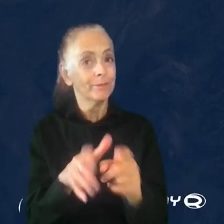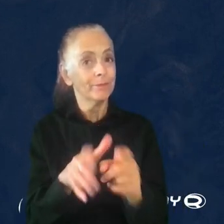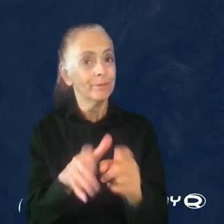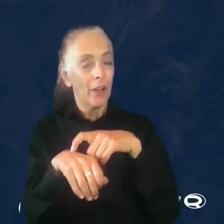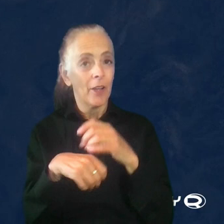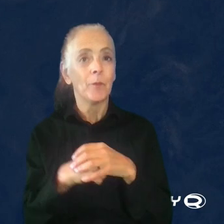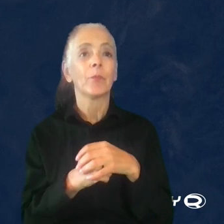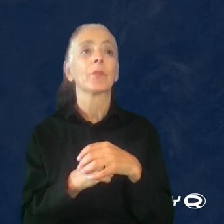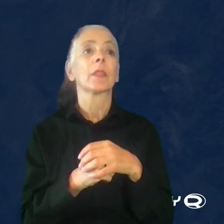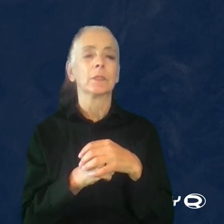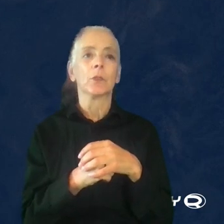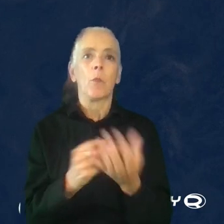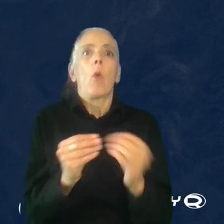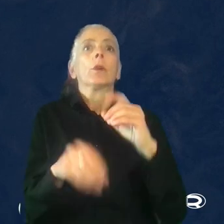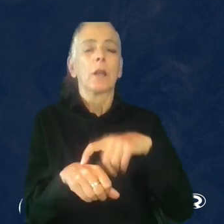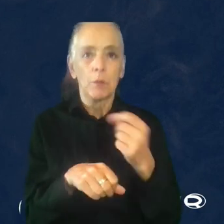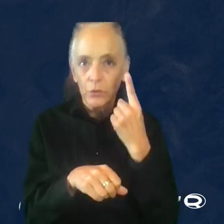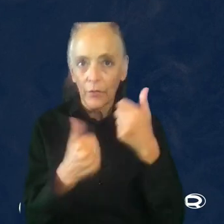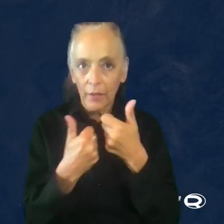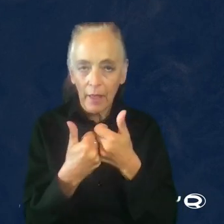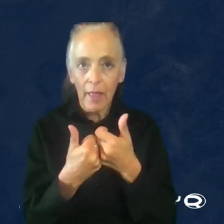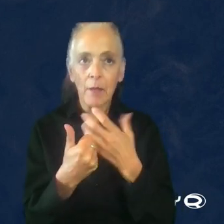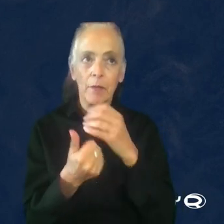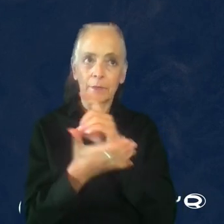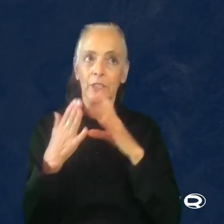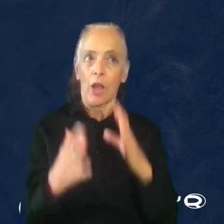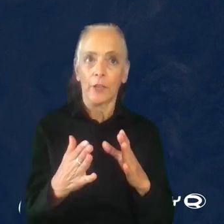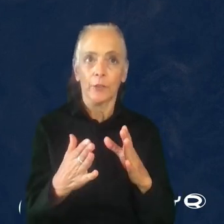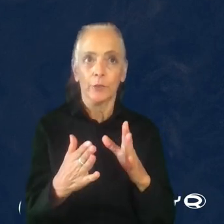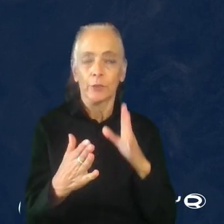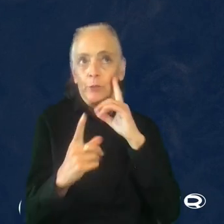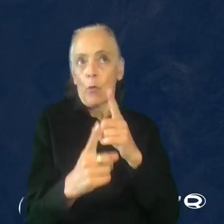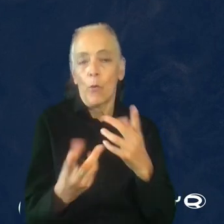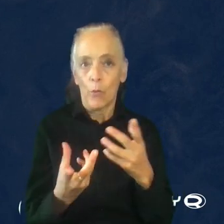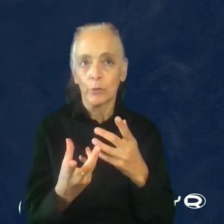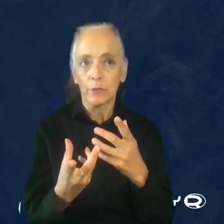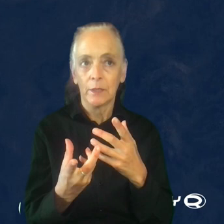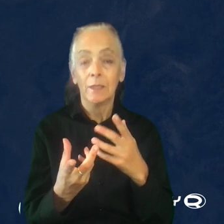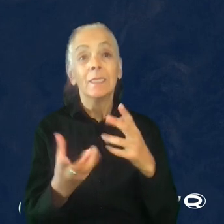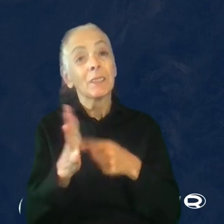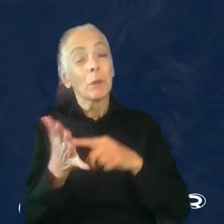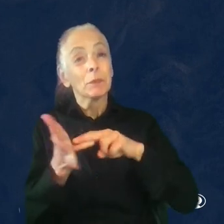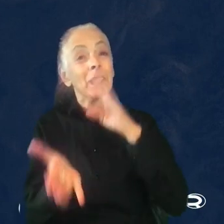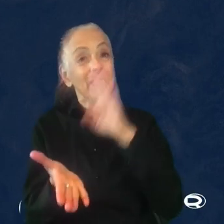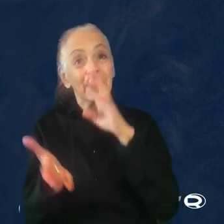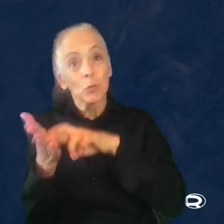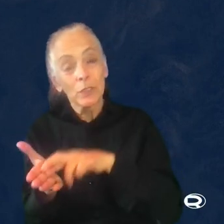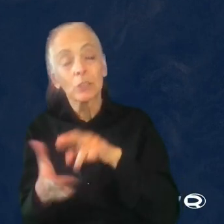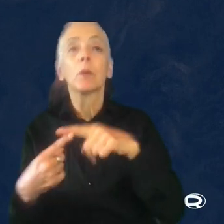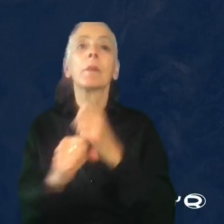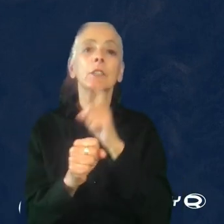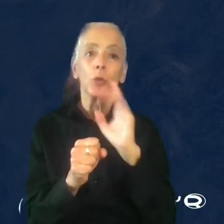understanding the game and what the designers are trying to achieve. And that sometimes means doing less research, but making sure that the research we do